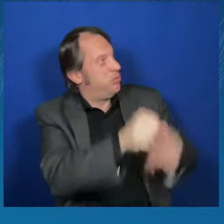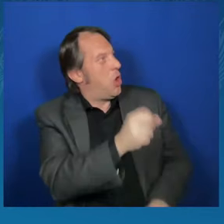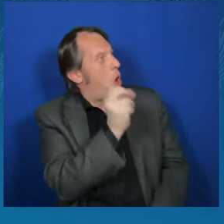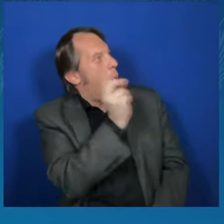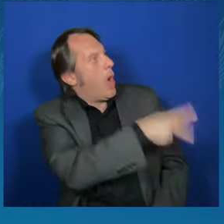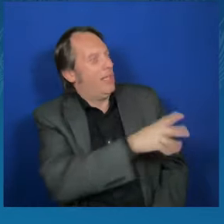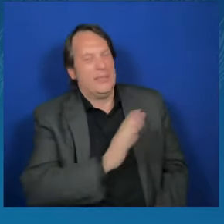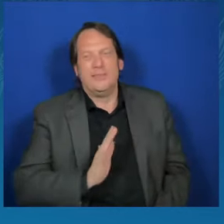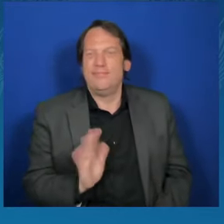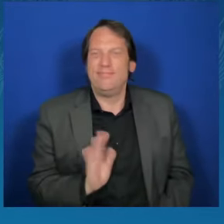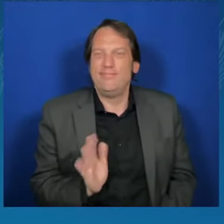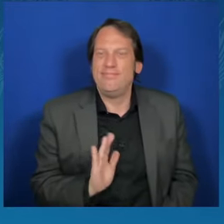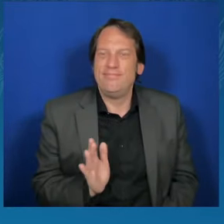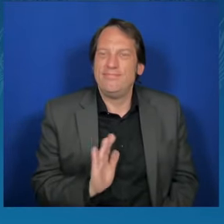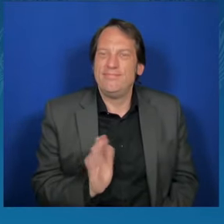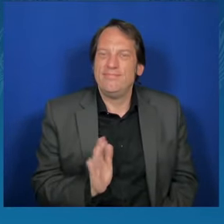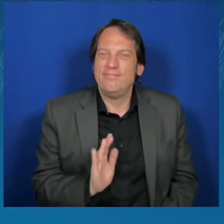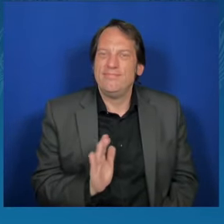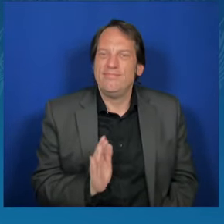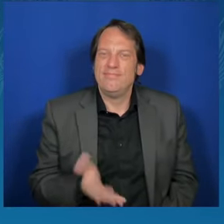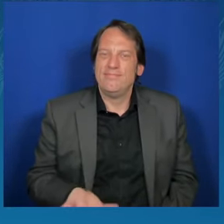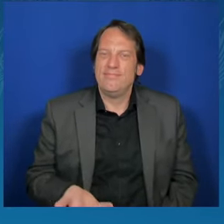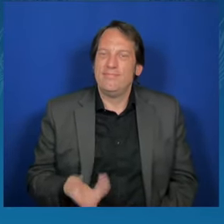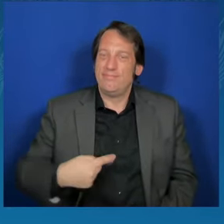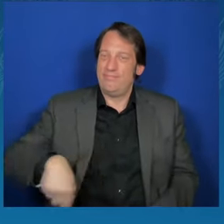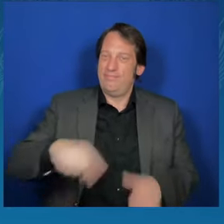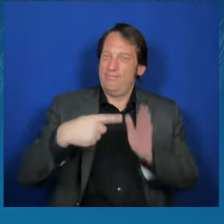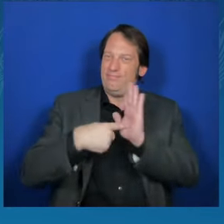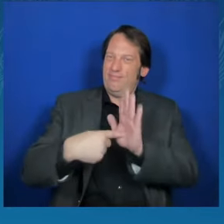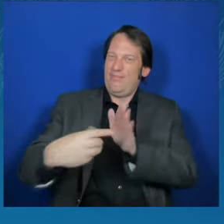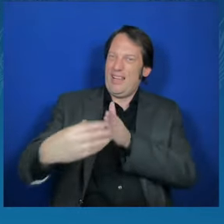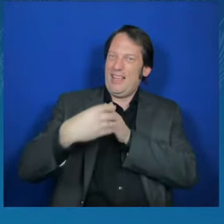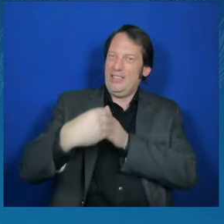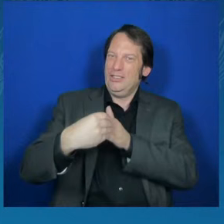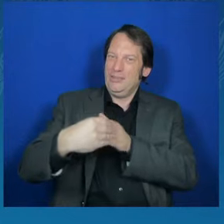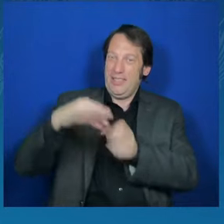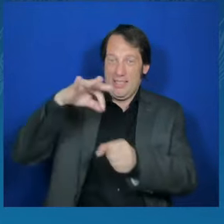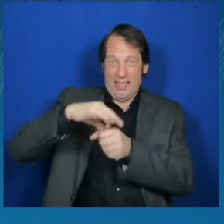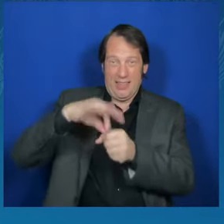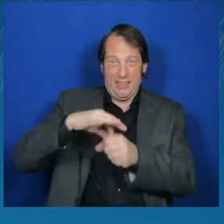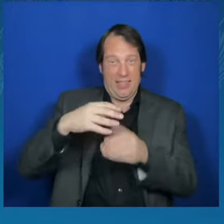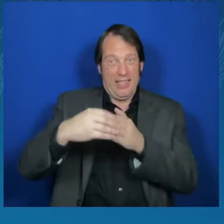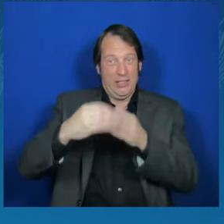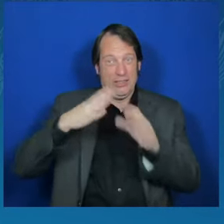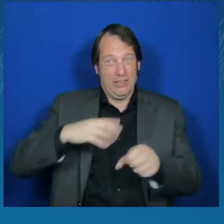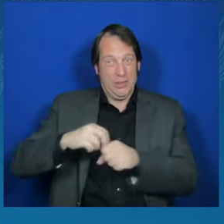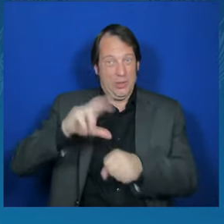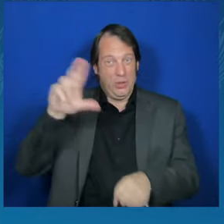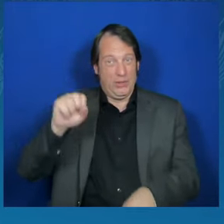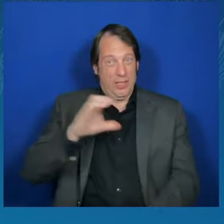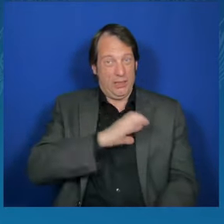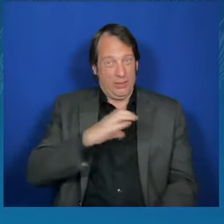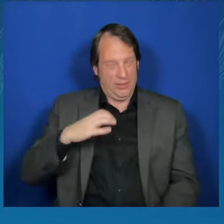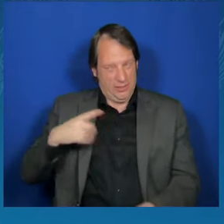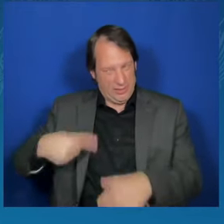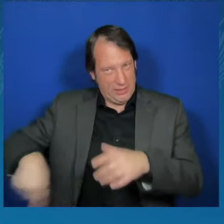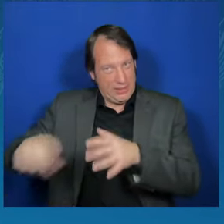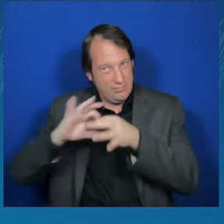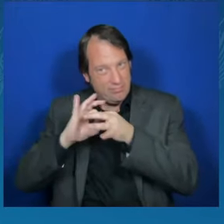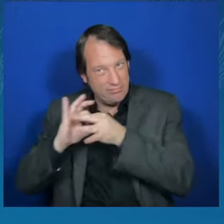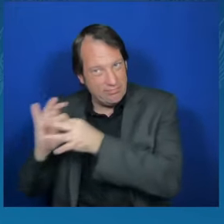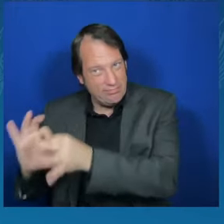United States Congress, must be unified in their opposition to Russia's aggression,